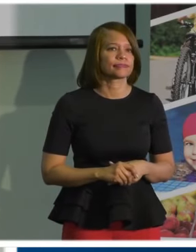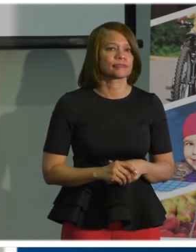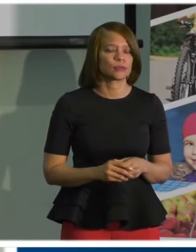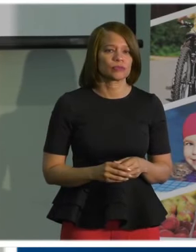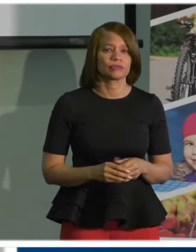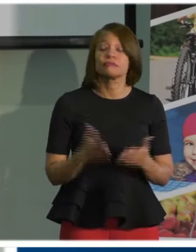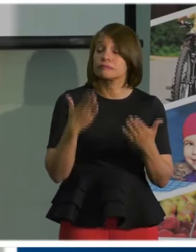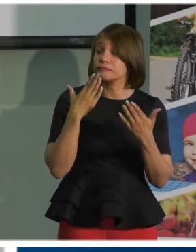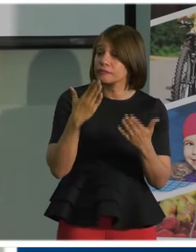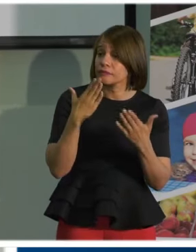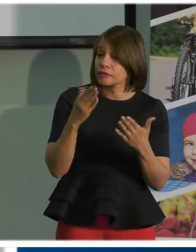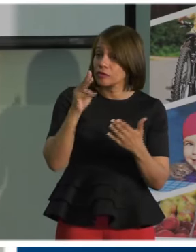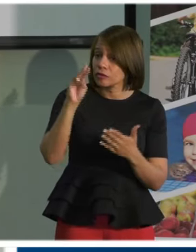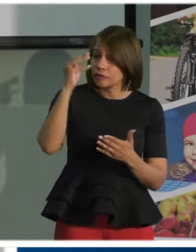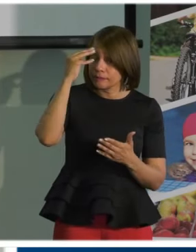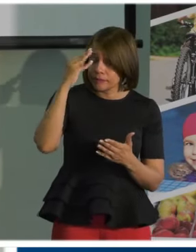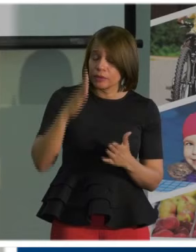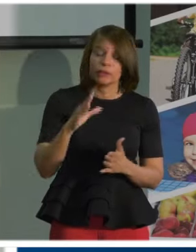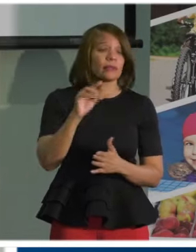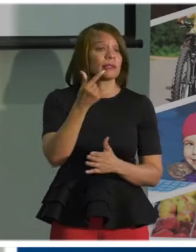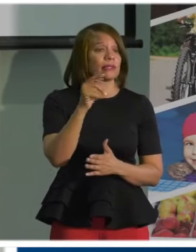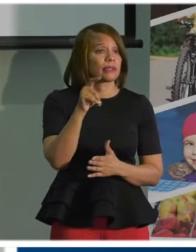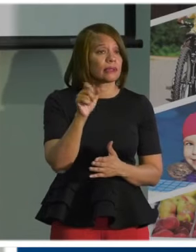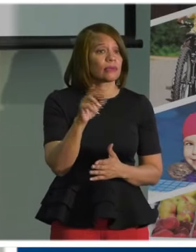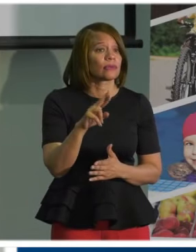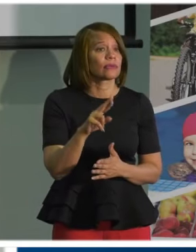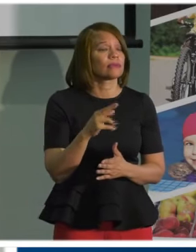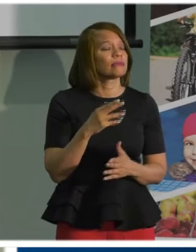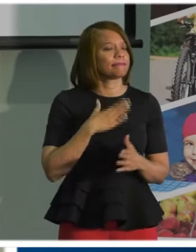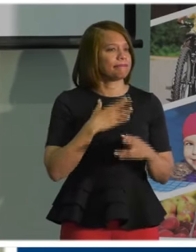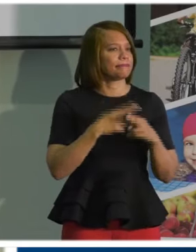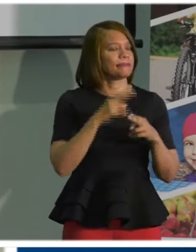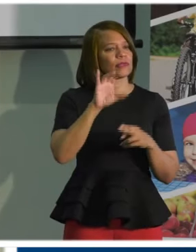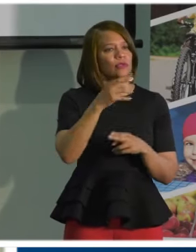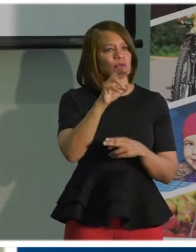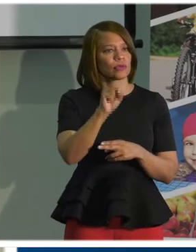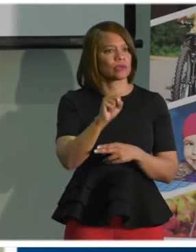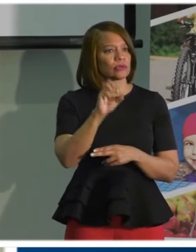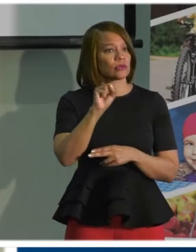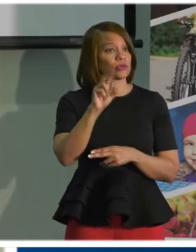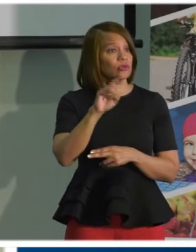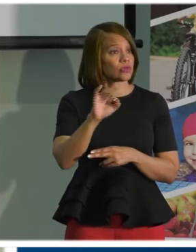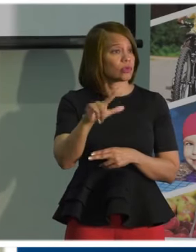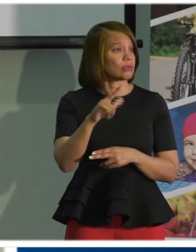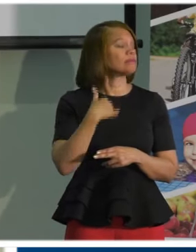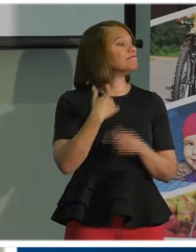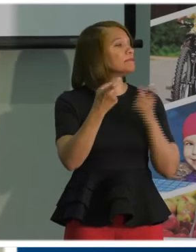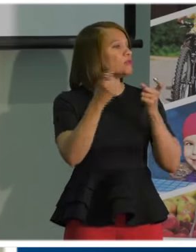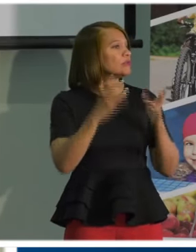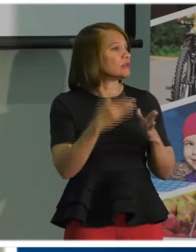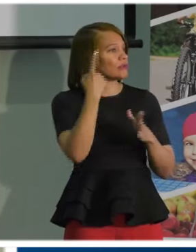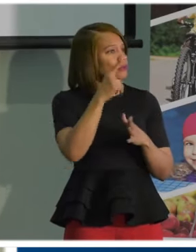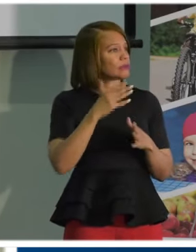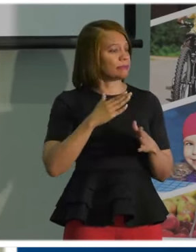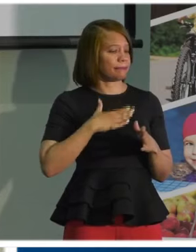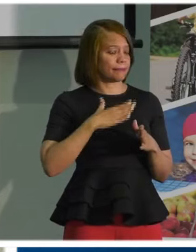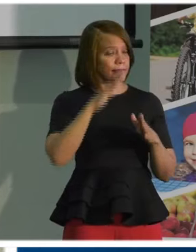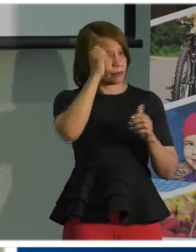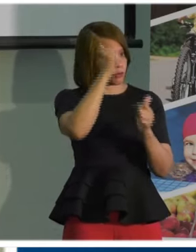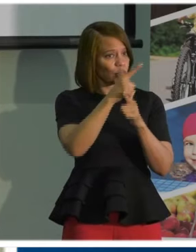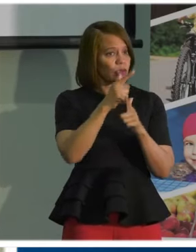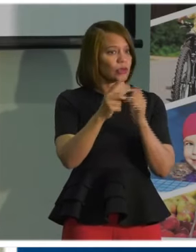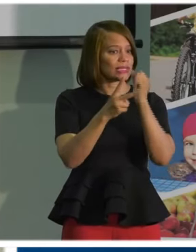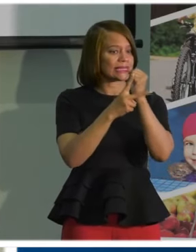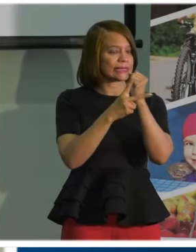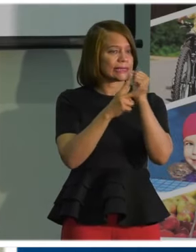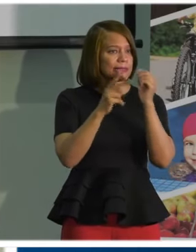Thank you, Mayor Ginther. Like you said, my name is Chris Sewell. I am the director for My Brother's Keeper, City of Columbus Department of Neighborhoods, and